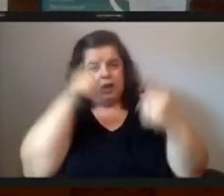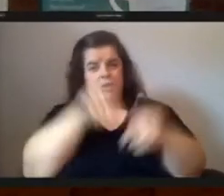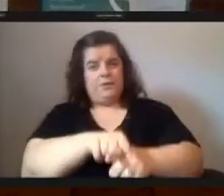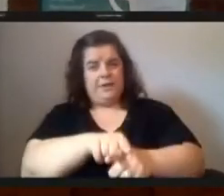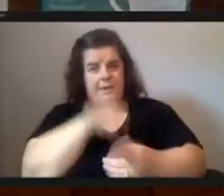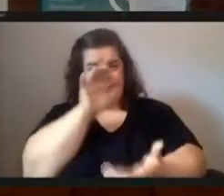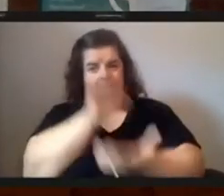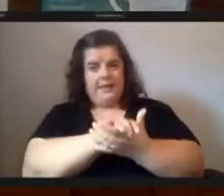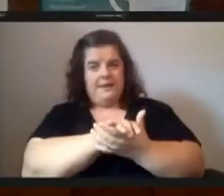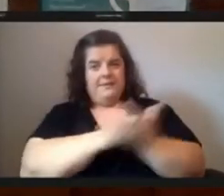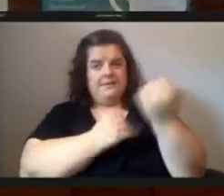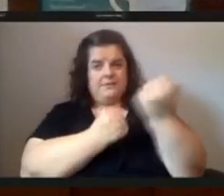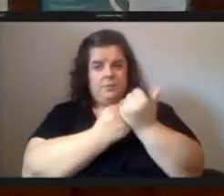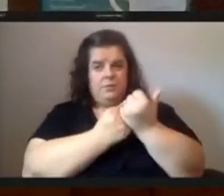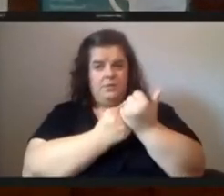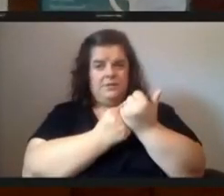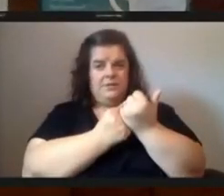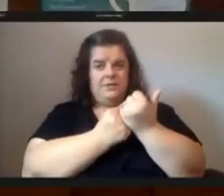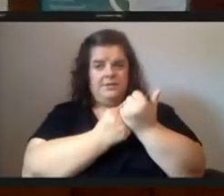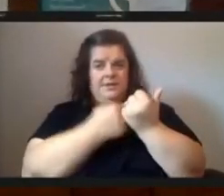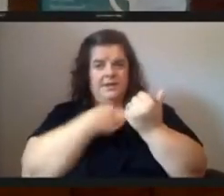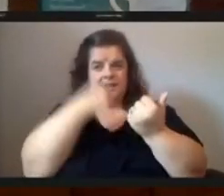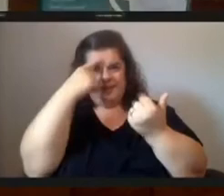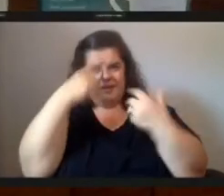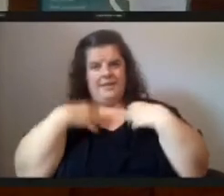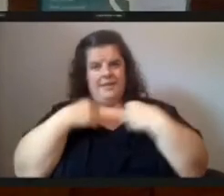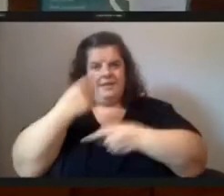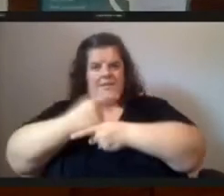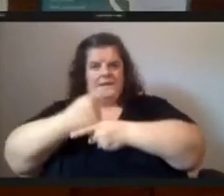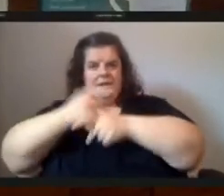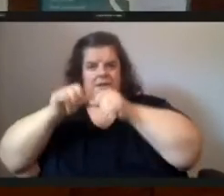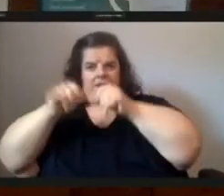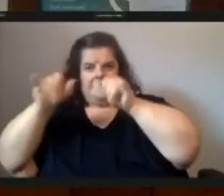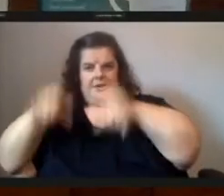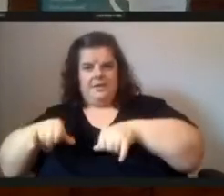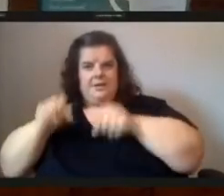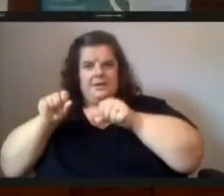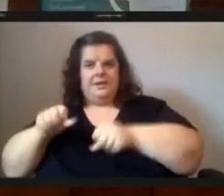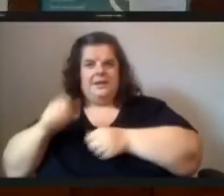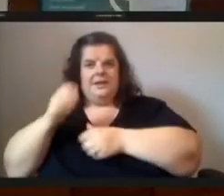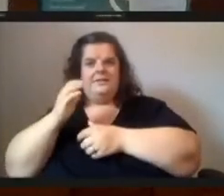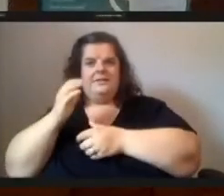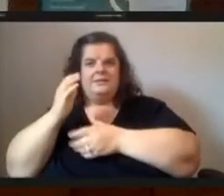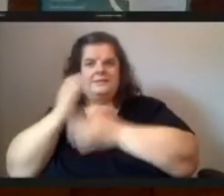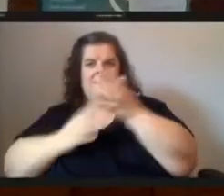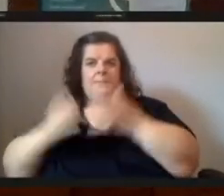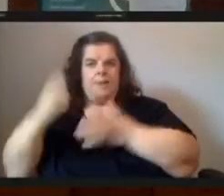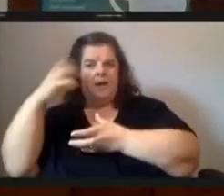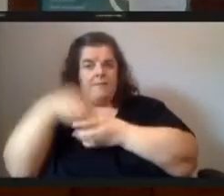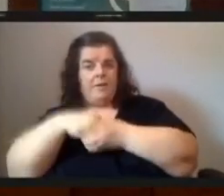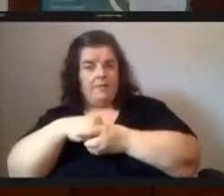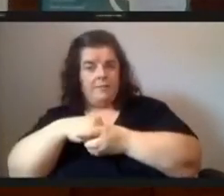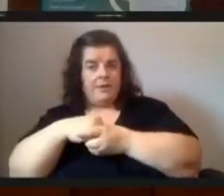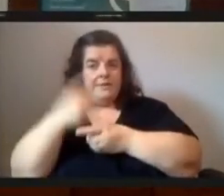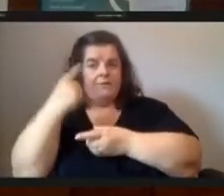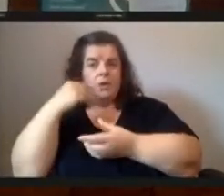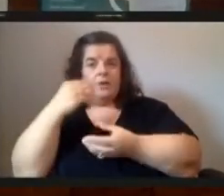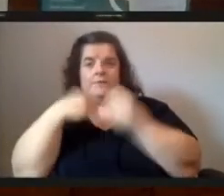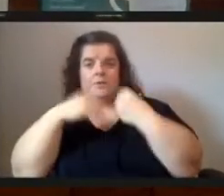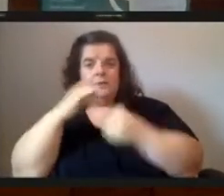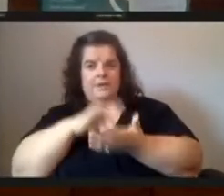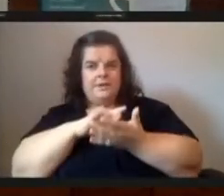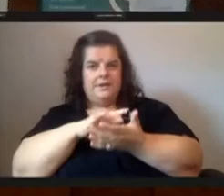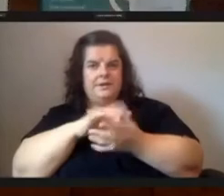for the record i do think our health care systems could have some skin in the game when it comes to food as medicine but that's maybe a different